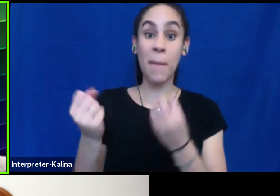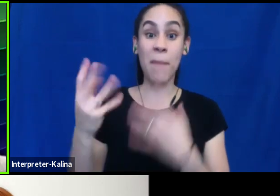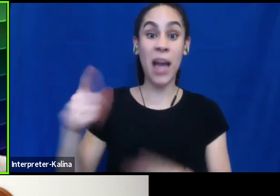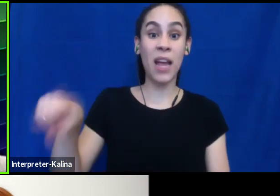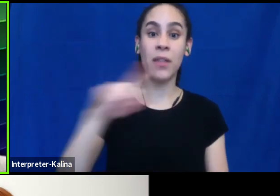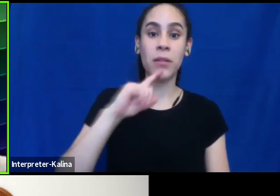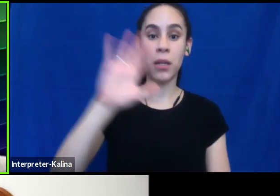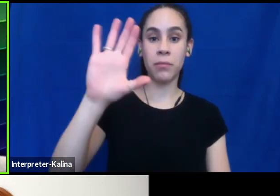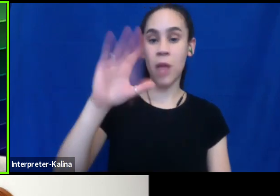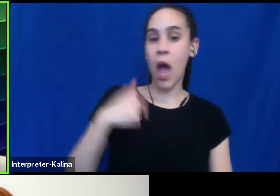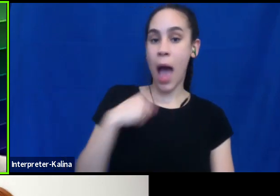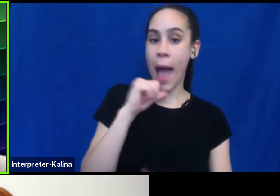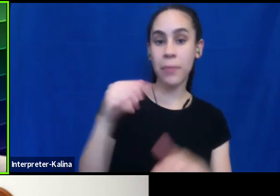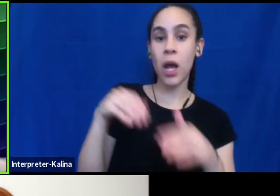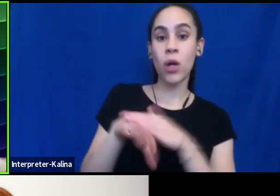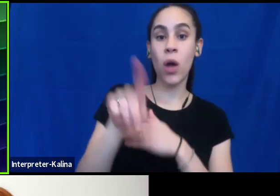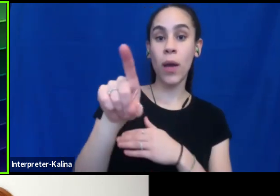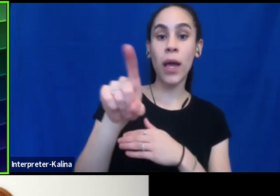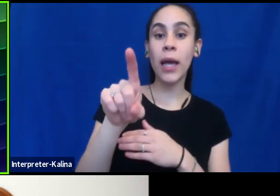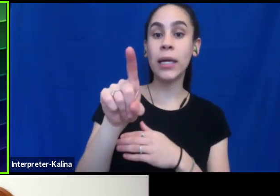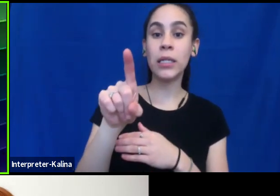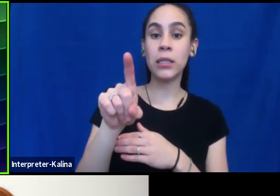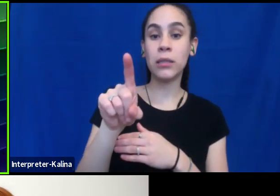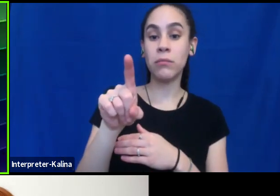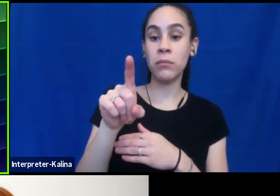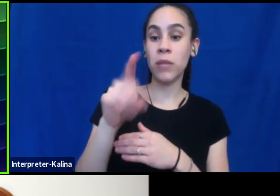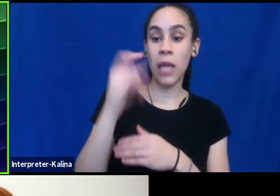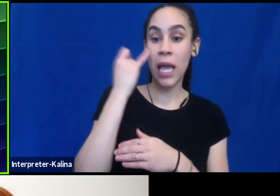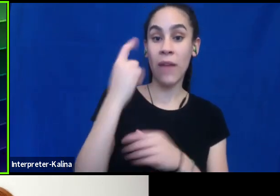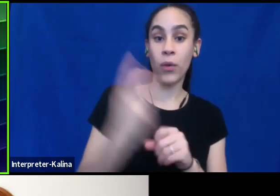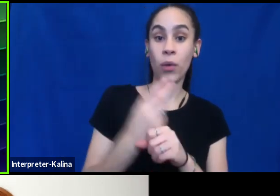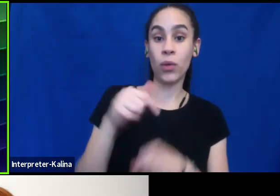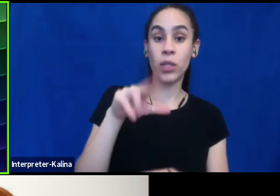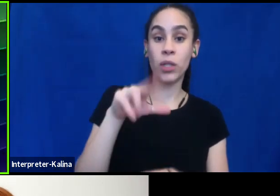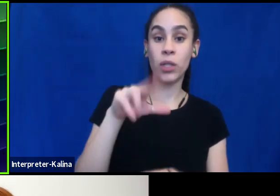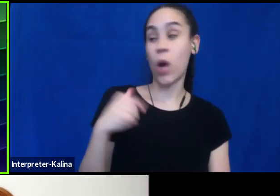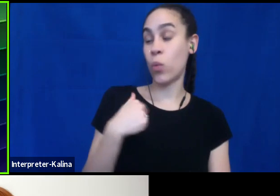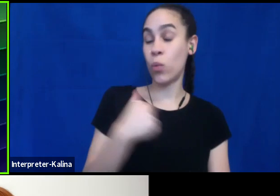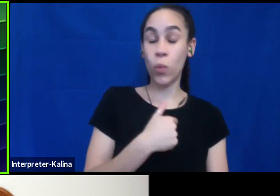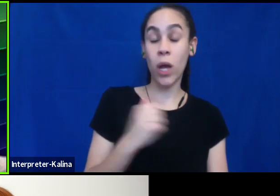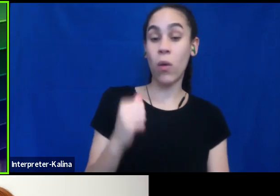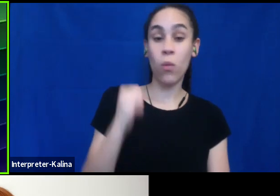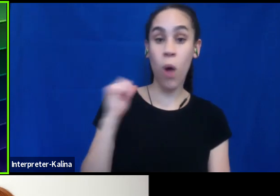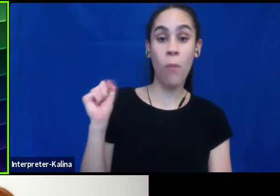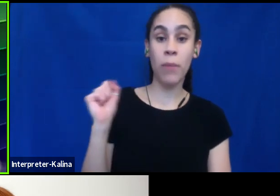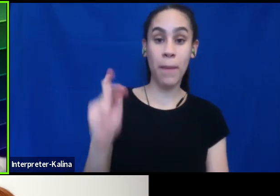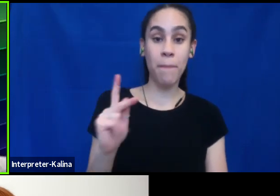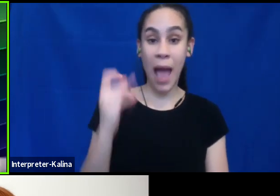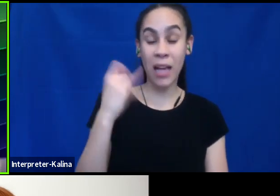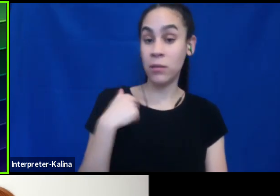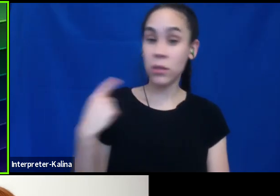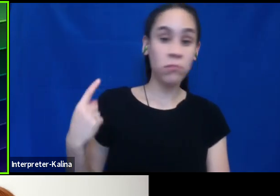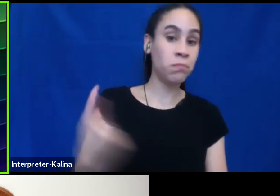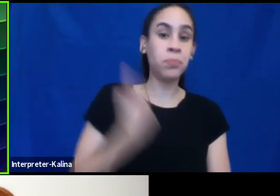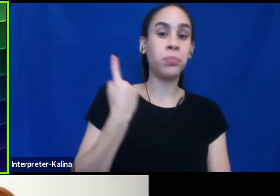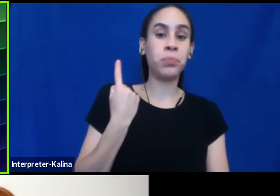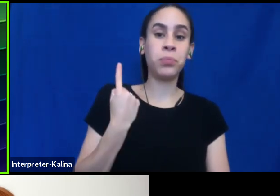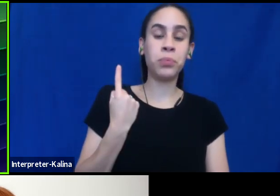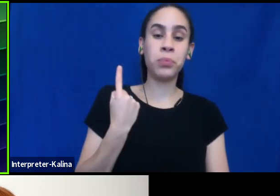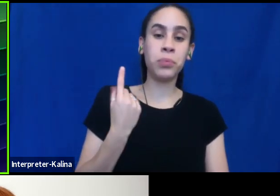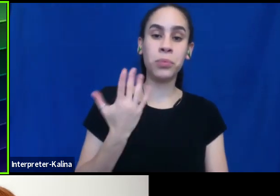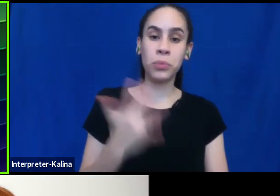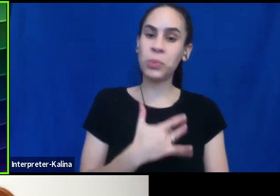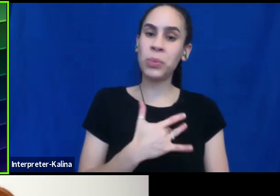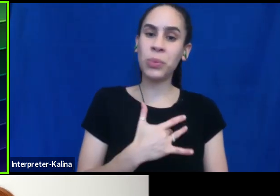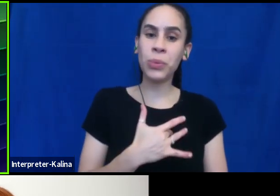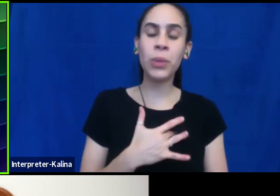we're not walking through the door. If you use the word queer, we just won't come back. Uh, we're so offended by that term. So, um, I just, I just basically say